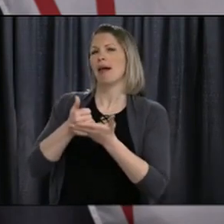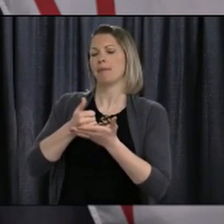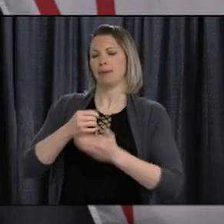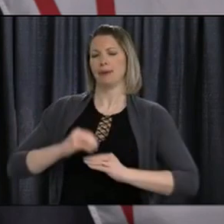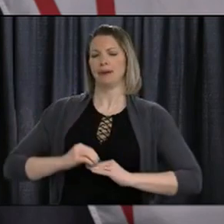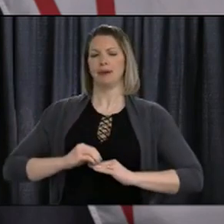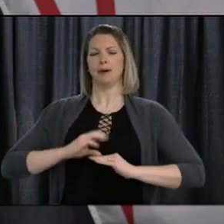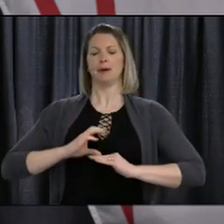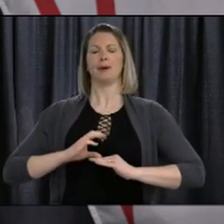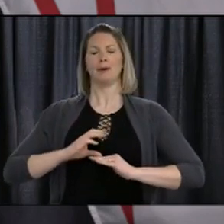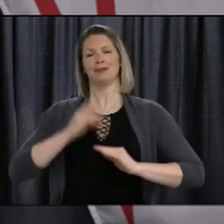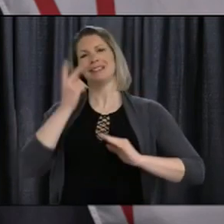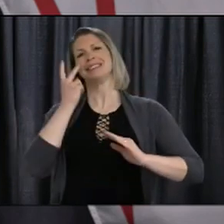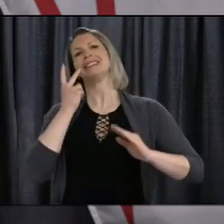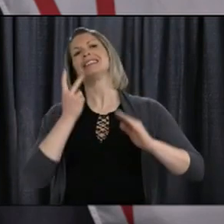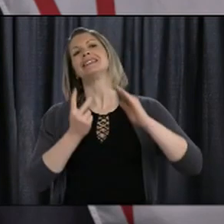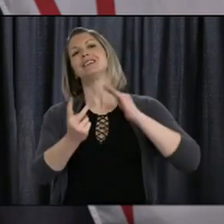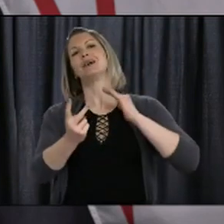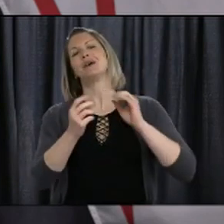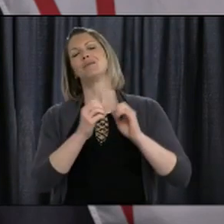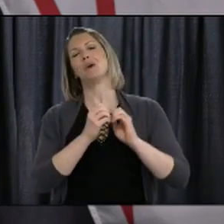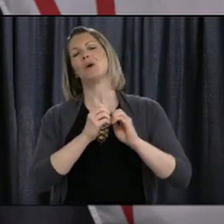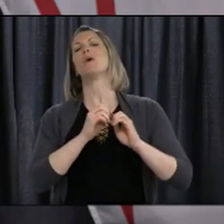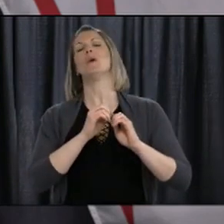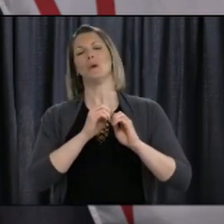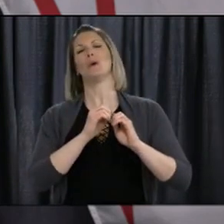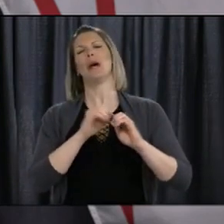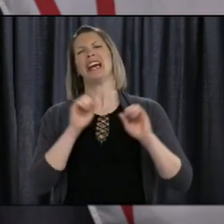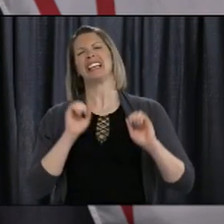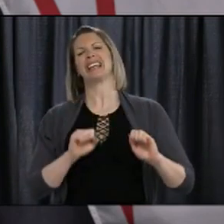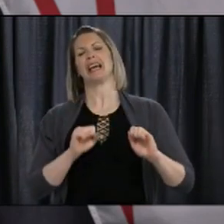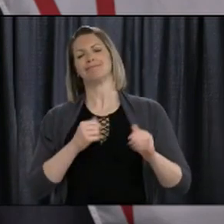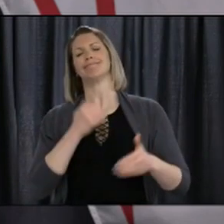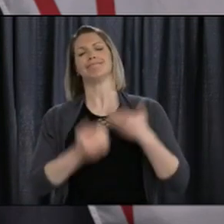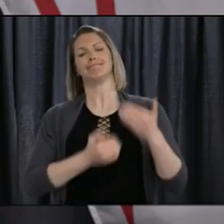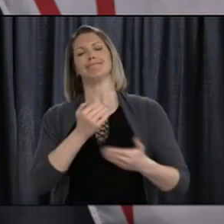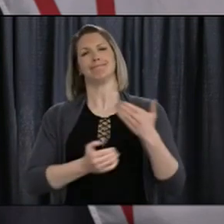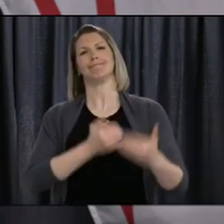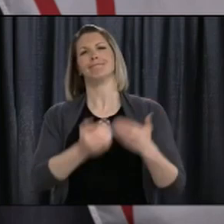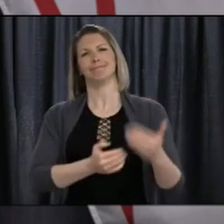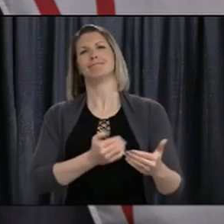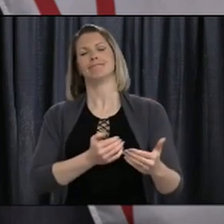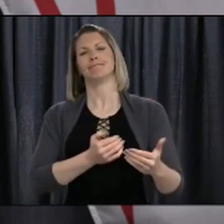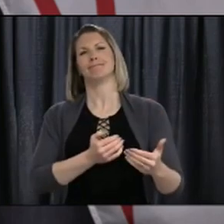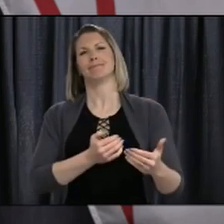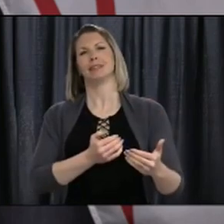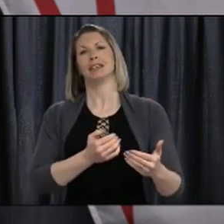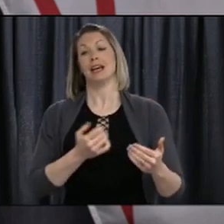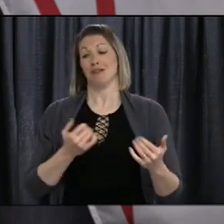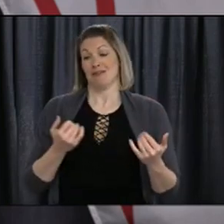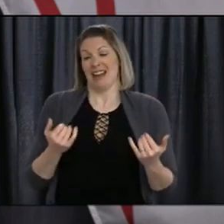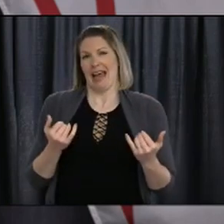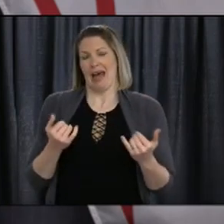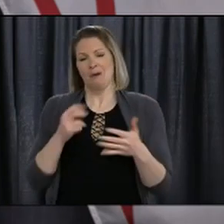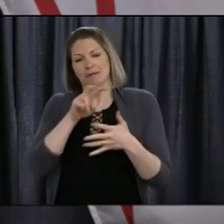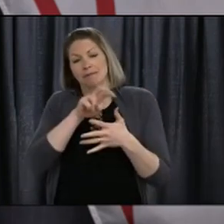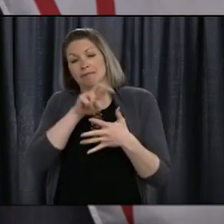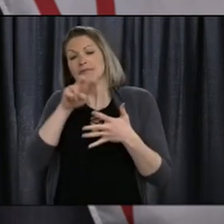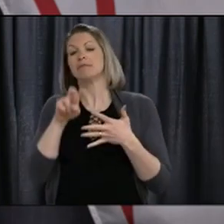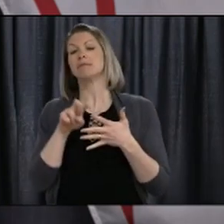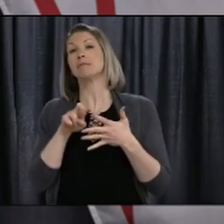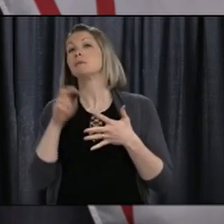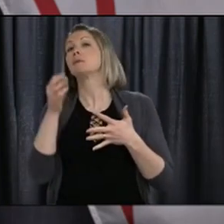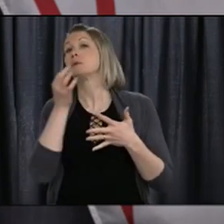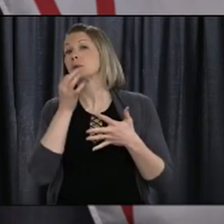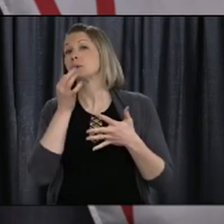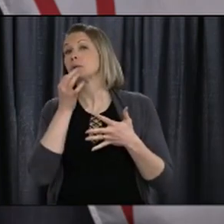as we all do our part to keep each other safe. As we look ahead to what comes next, I am more confident than ever that as long as we remain